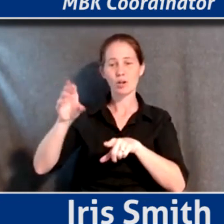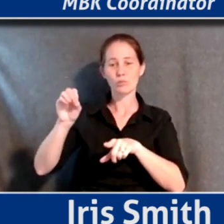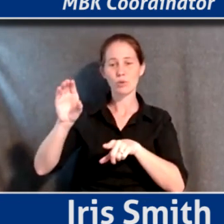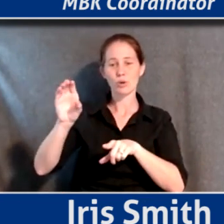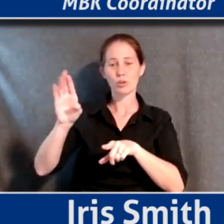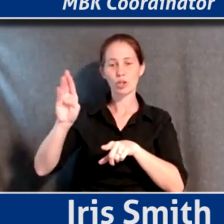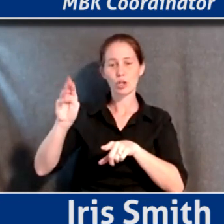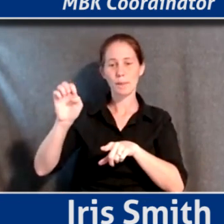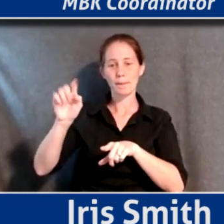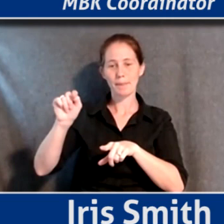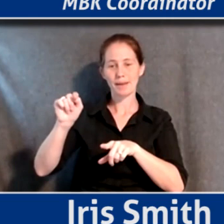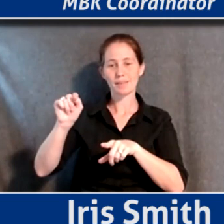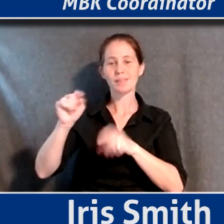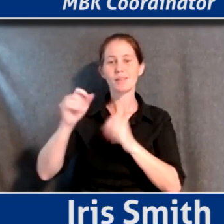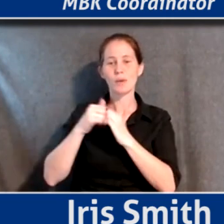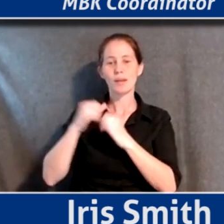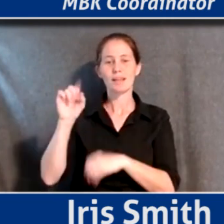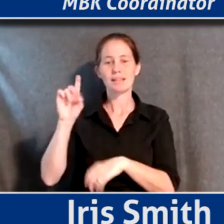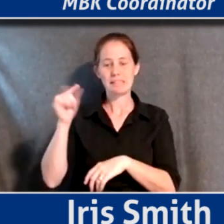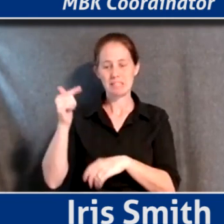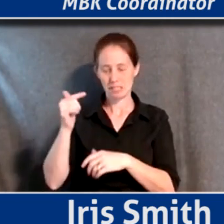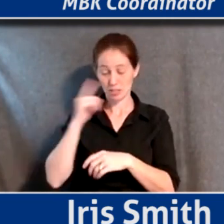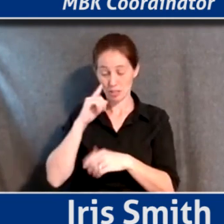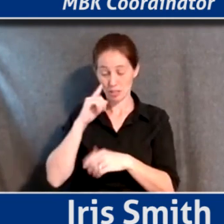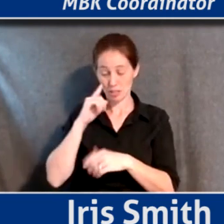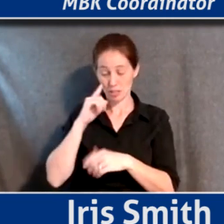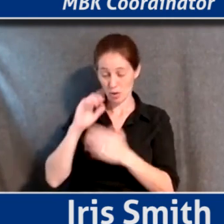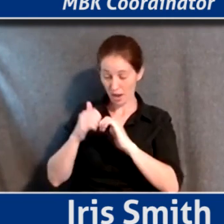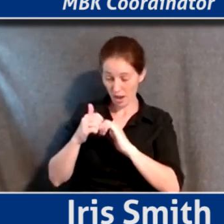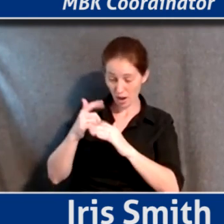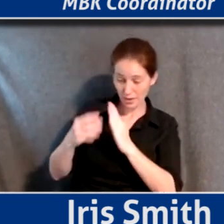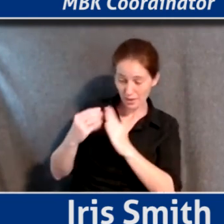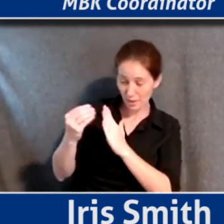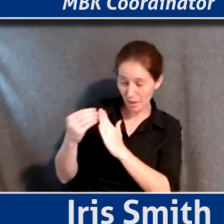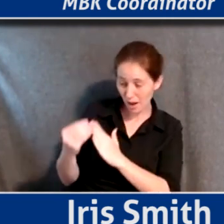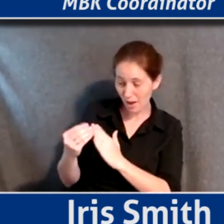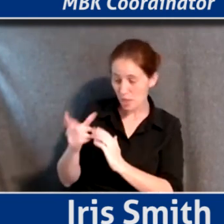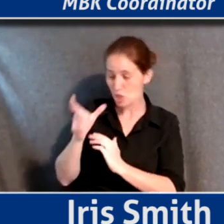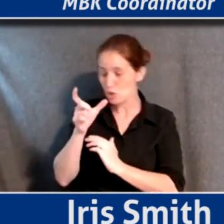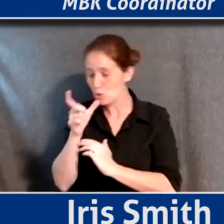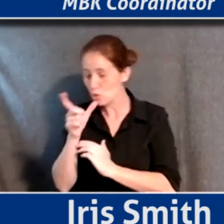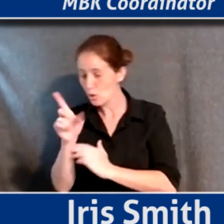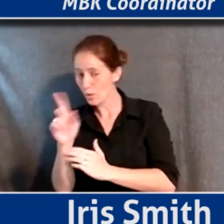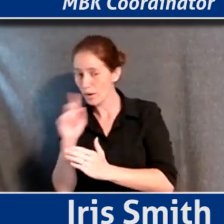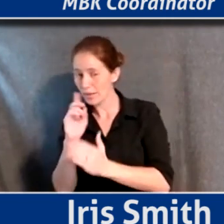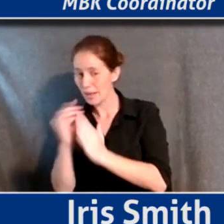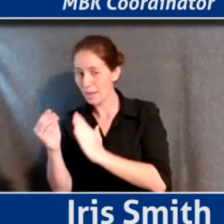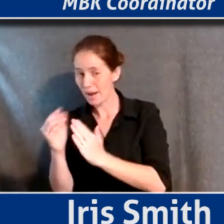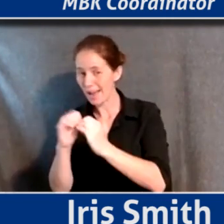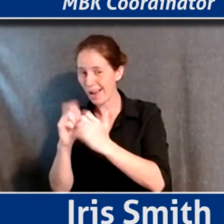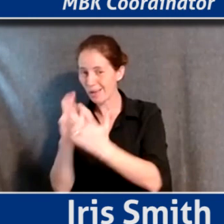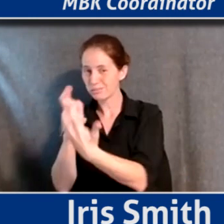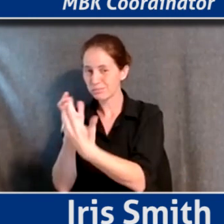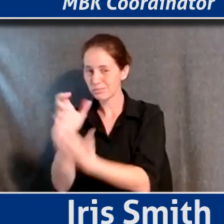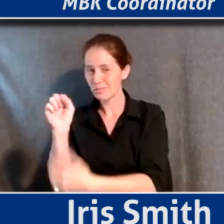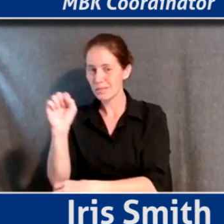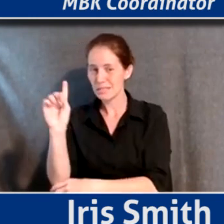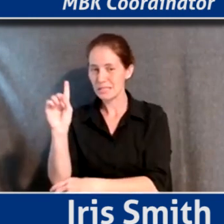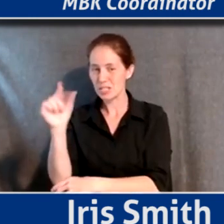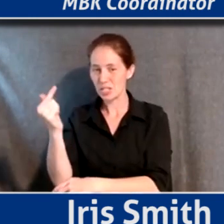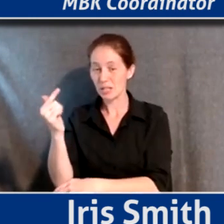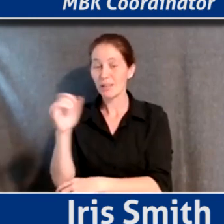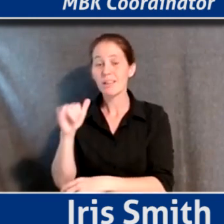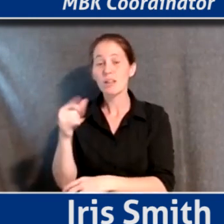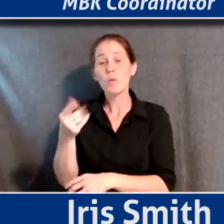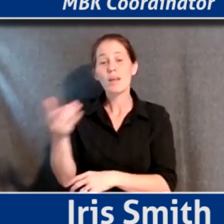So really thinking about how and what they buy and who and where they buy it from. And I think that's one of